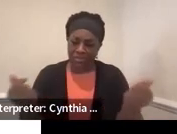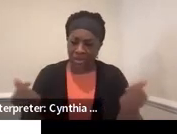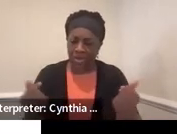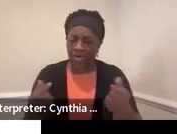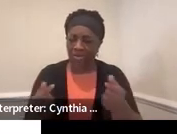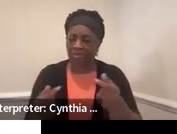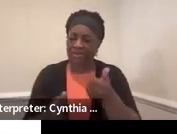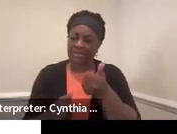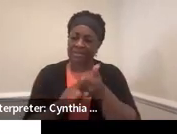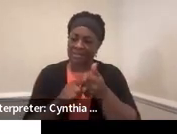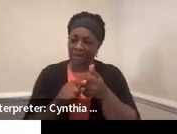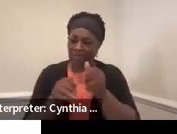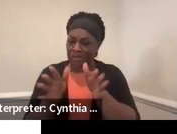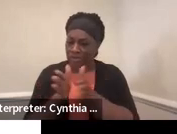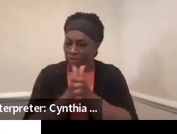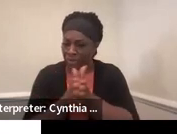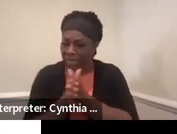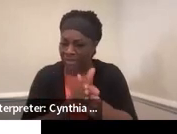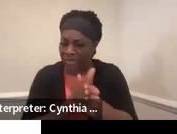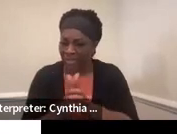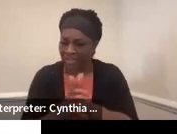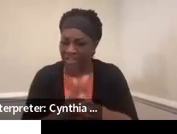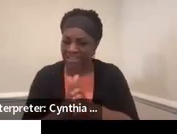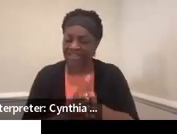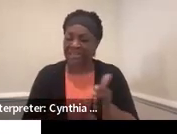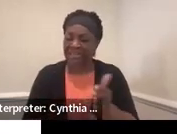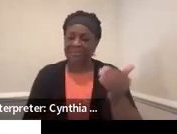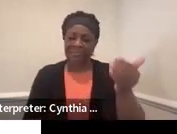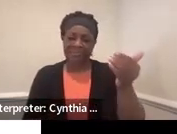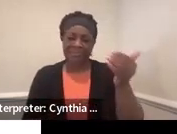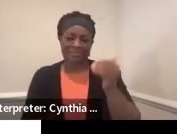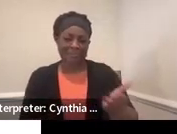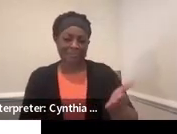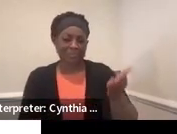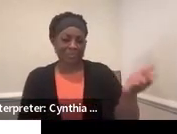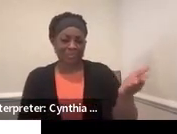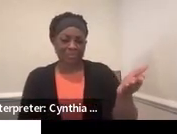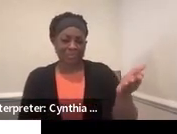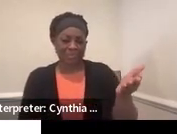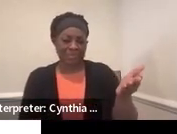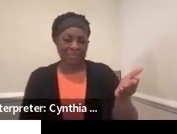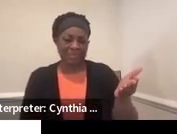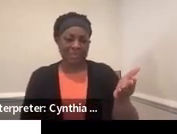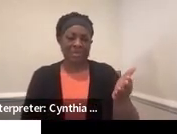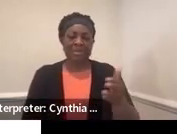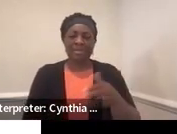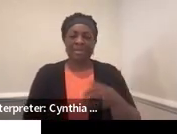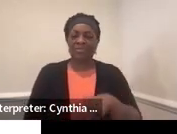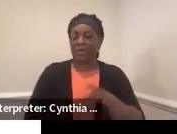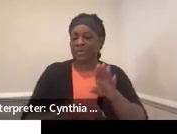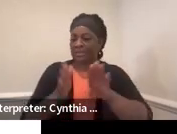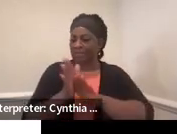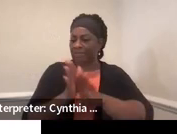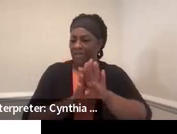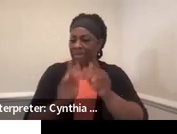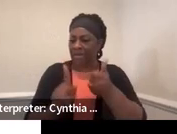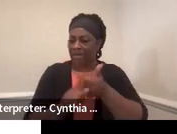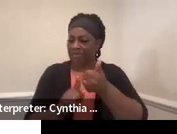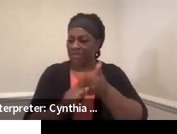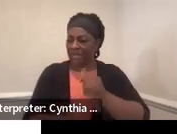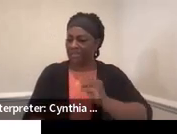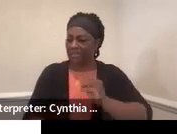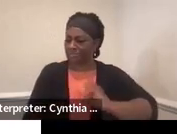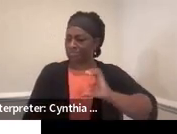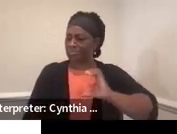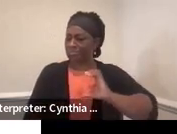And then there's only one more slide after this to talk about it, but facilitate development of self-esteem. You know,